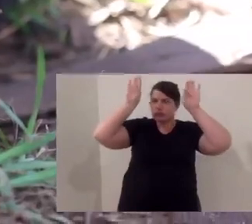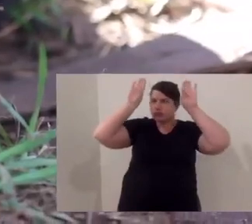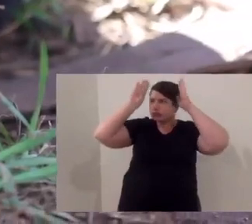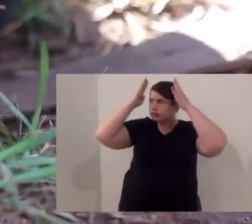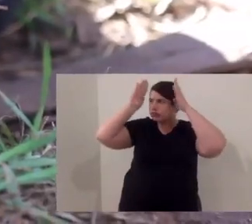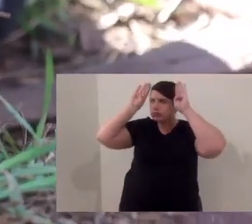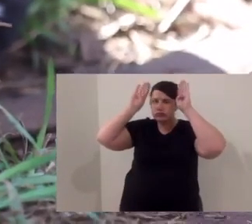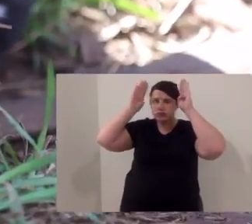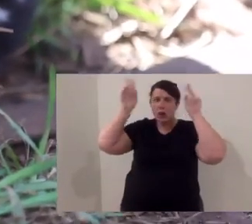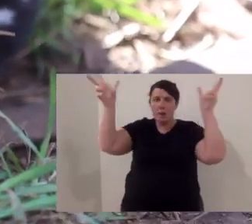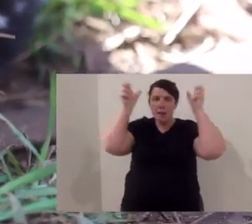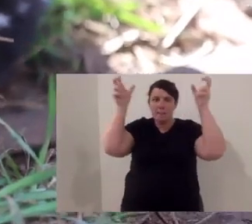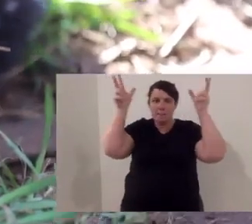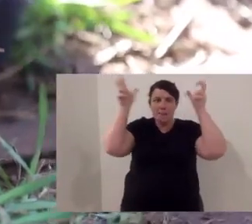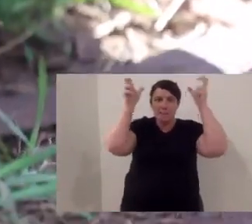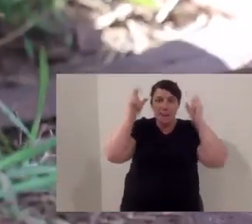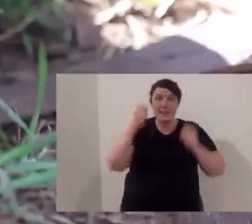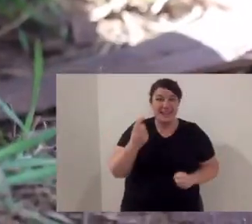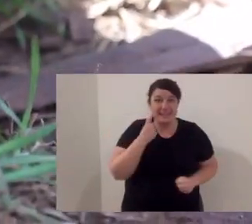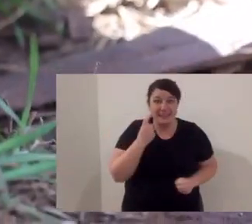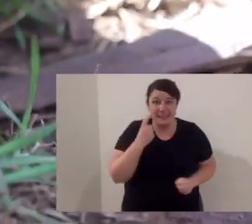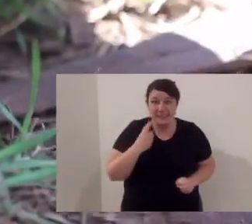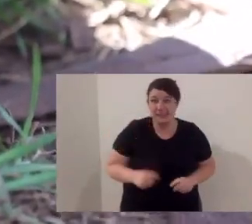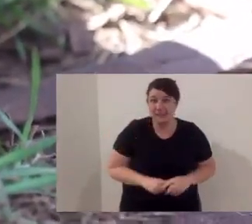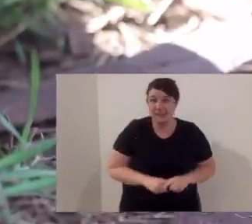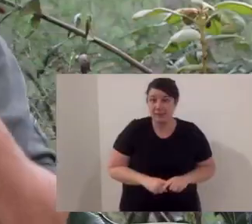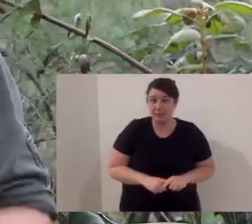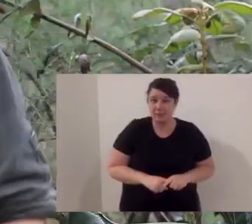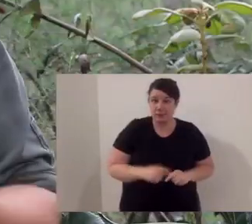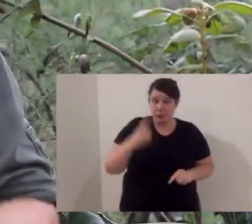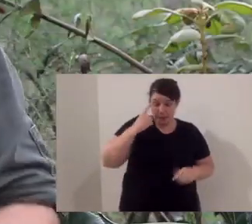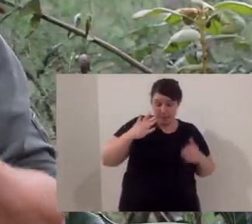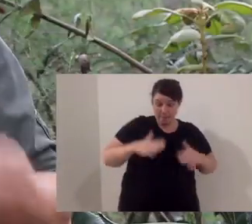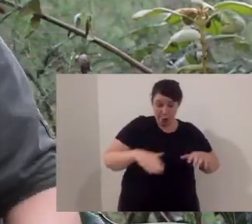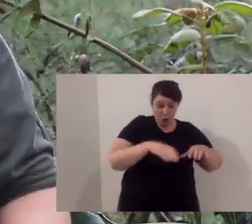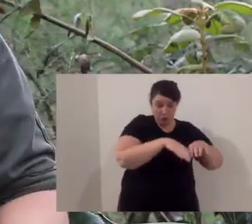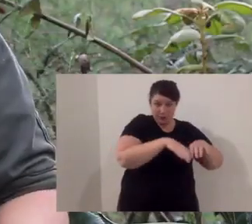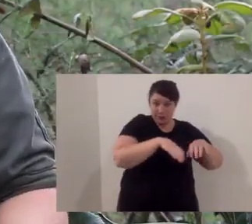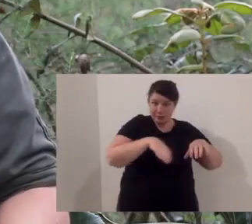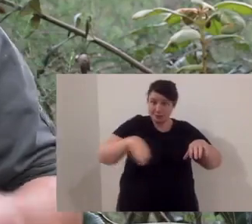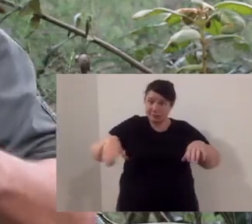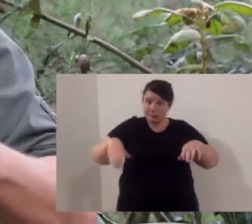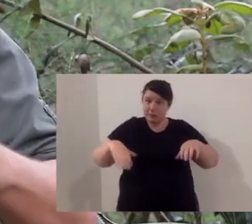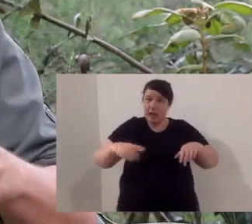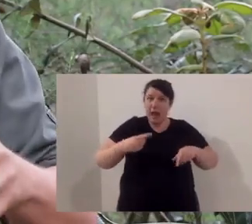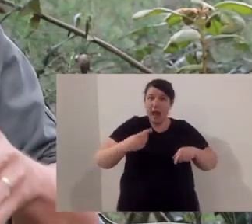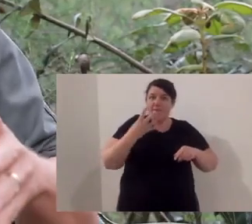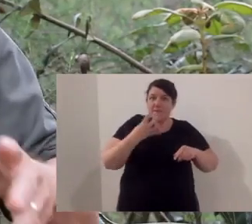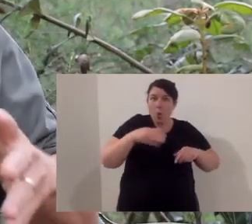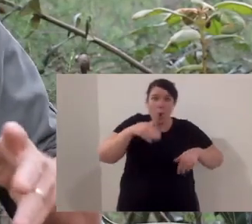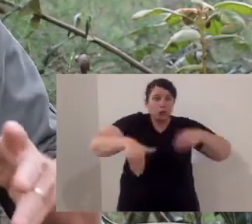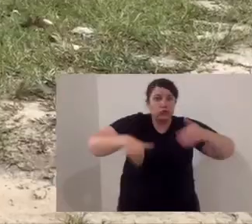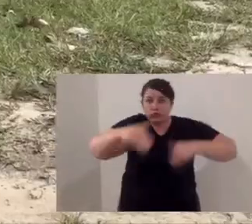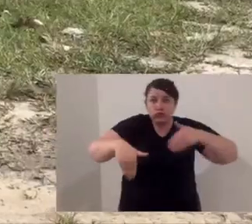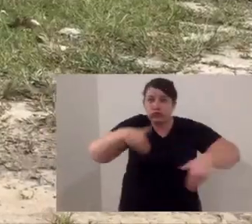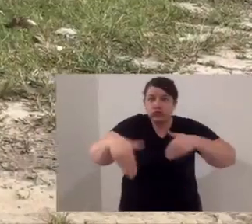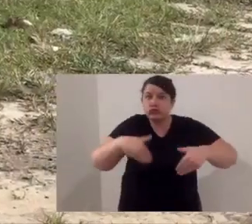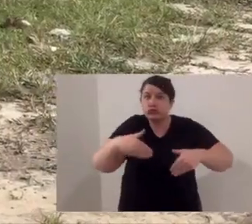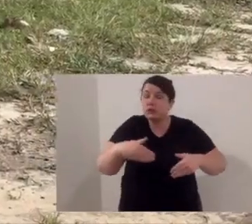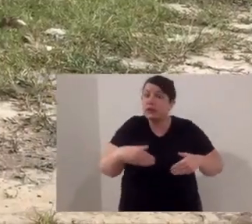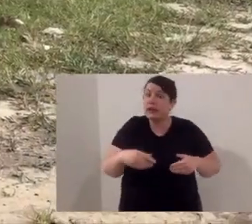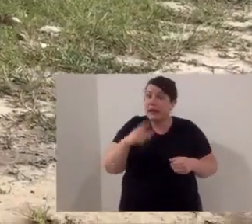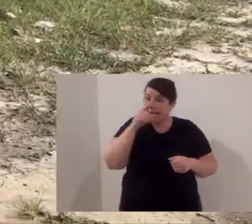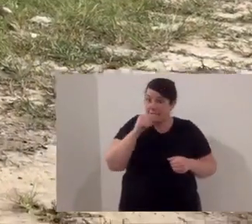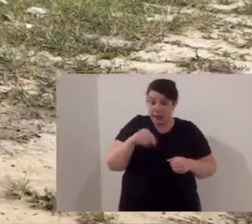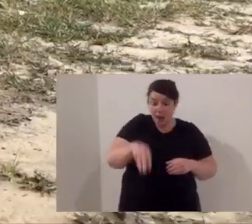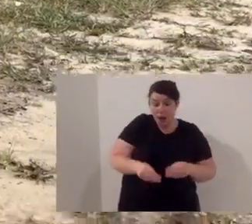really developed. They have large ears given their overall body size and a great sense of hearing. Now if we move down along the body, they run